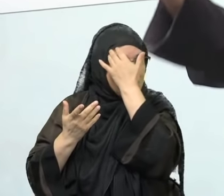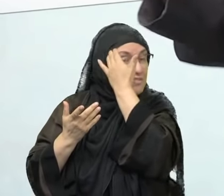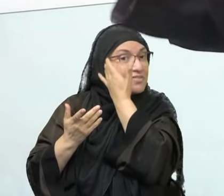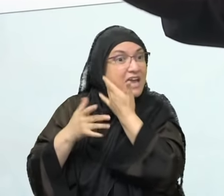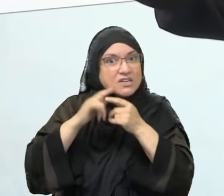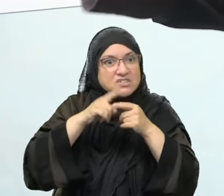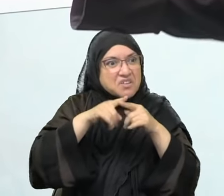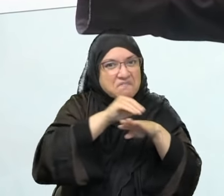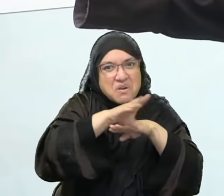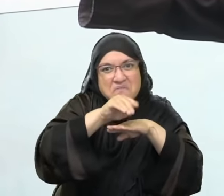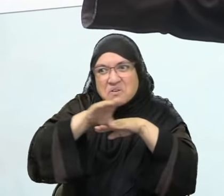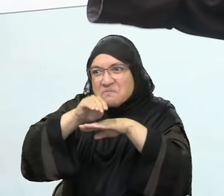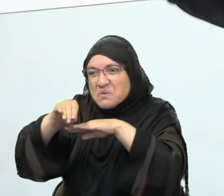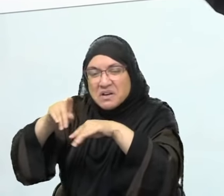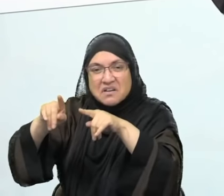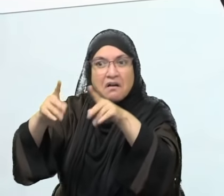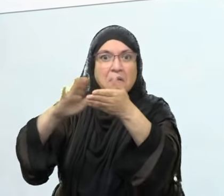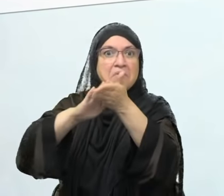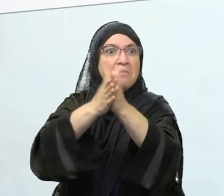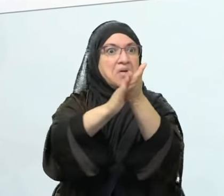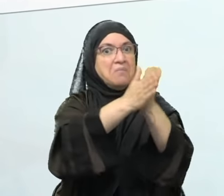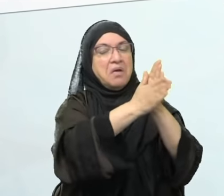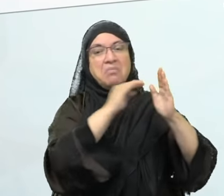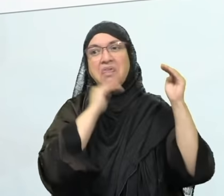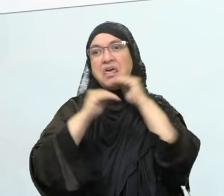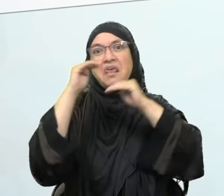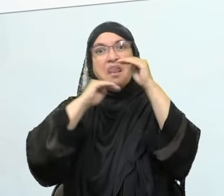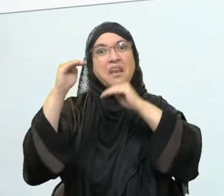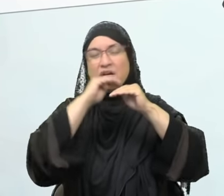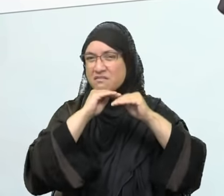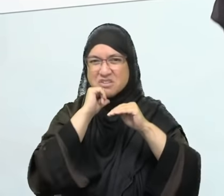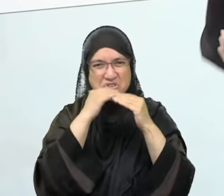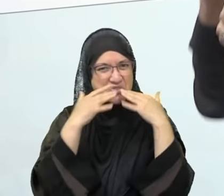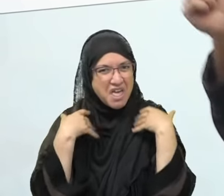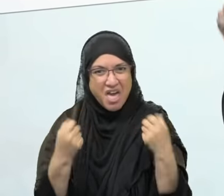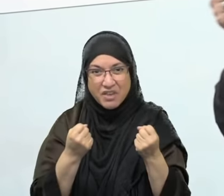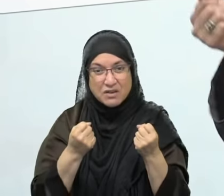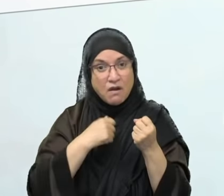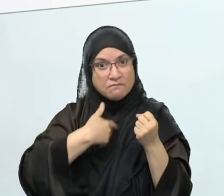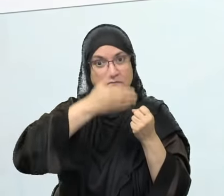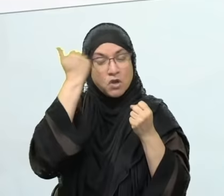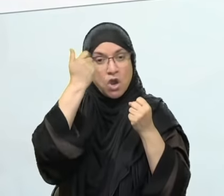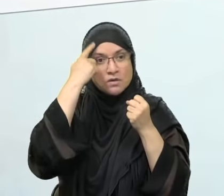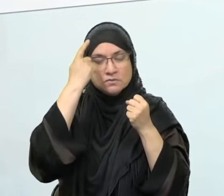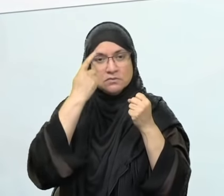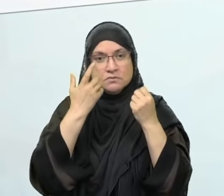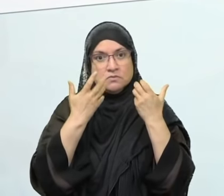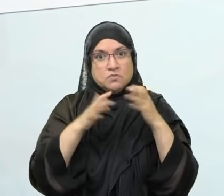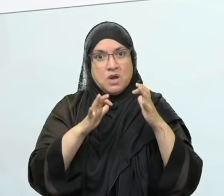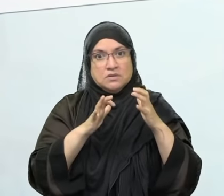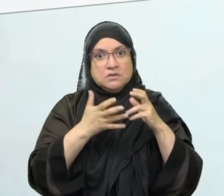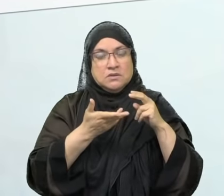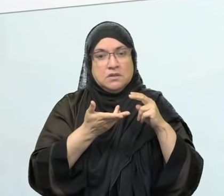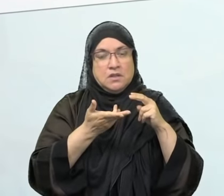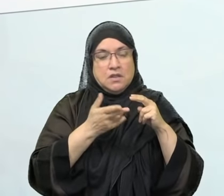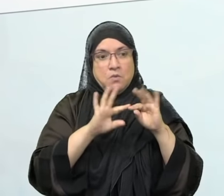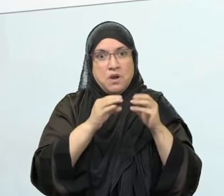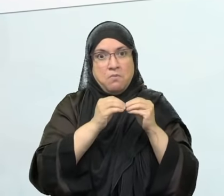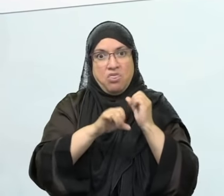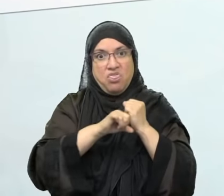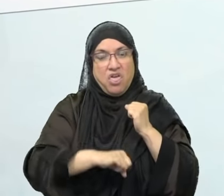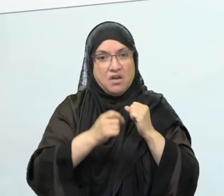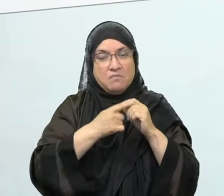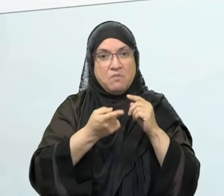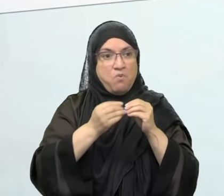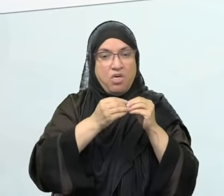so many lies in the last year, they forget the one that they told you the year before. And so they get themselves caught up into a bind they can't get out of. So